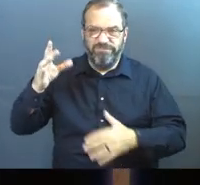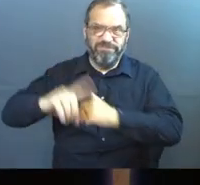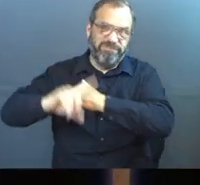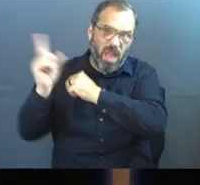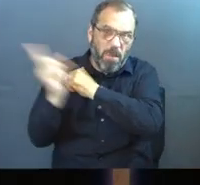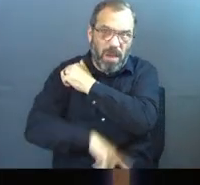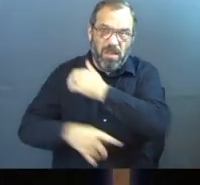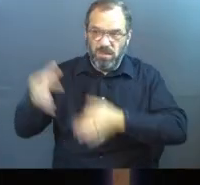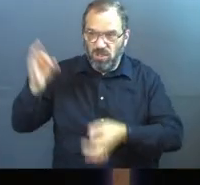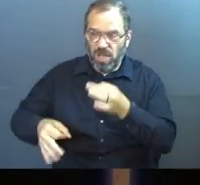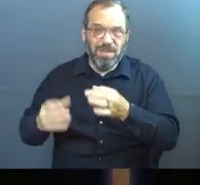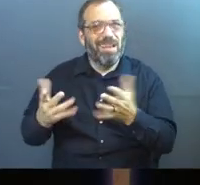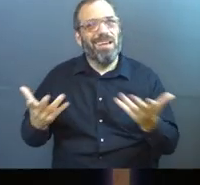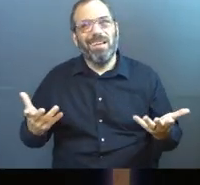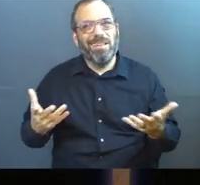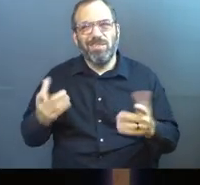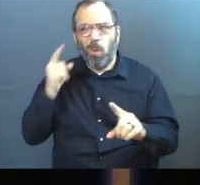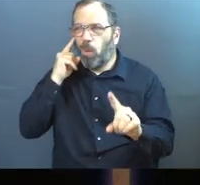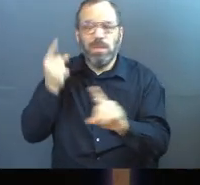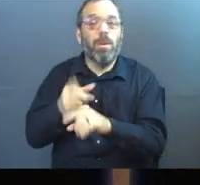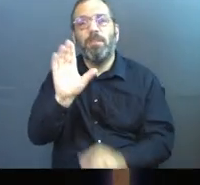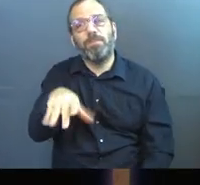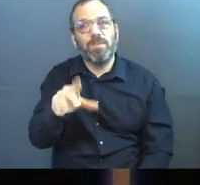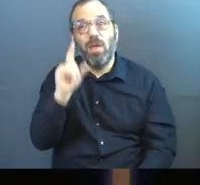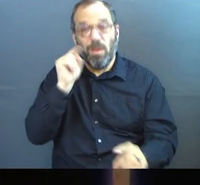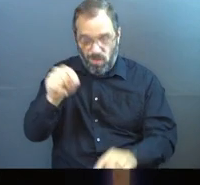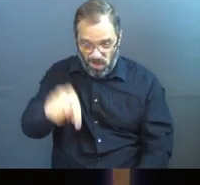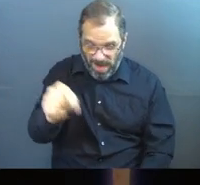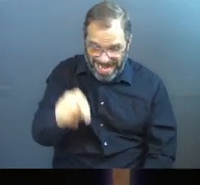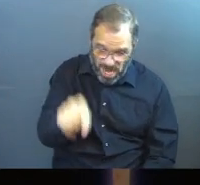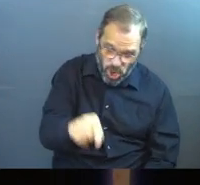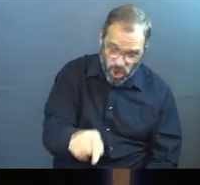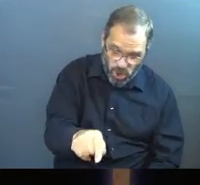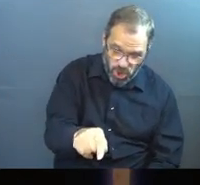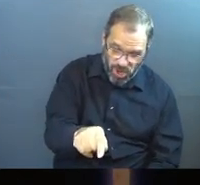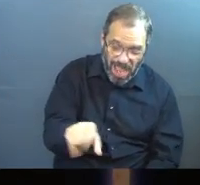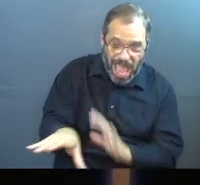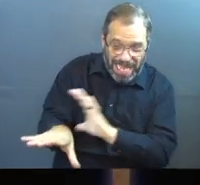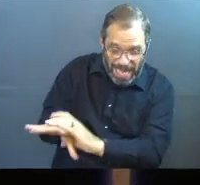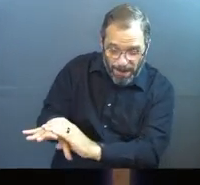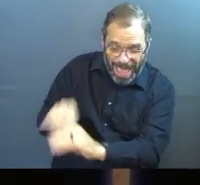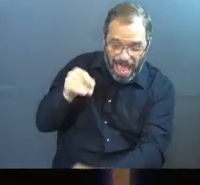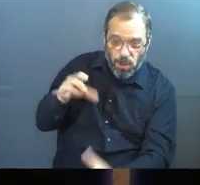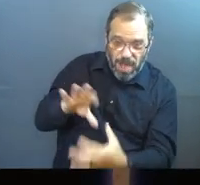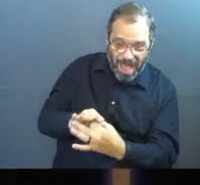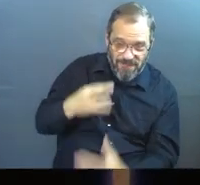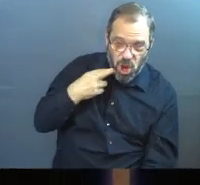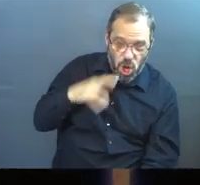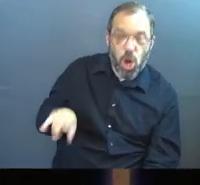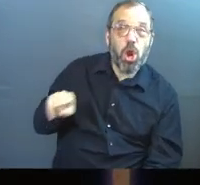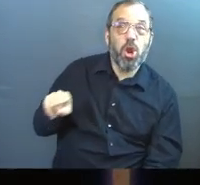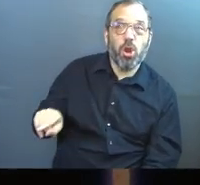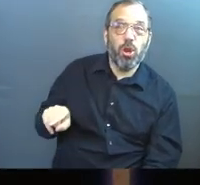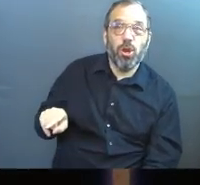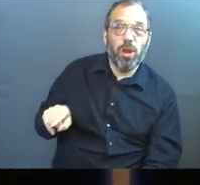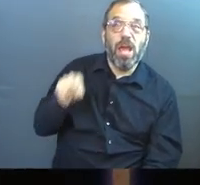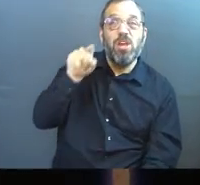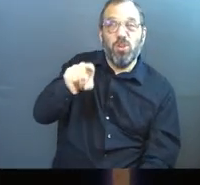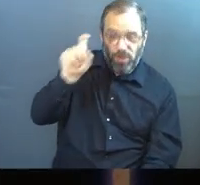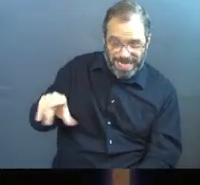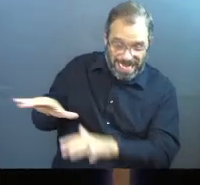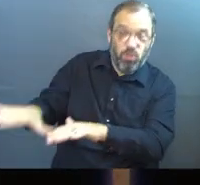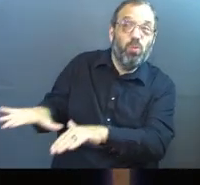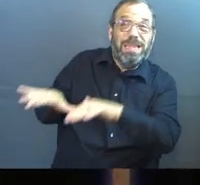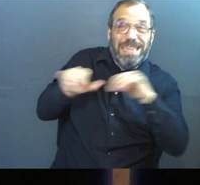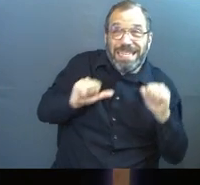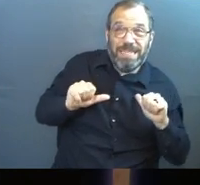consequences and judgment sometimes. What's the point of all this? The point is right there in that verse, come out of her. You need to